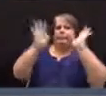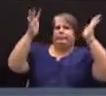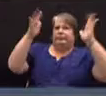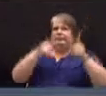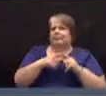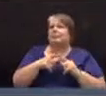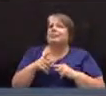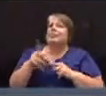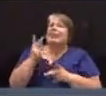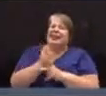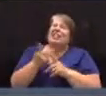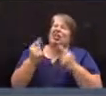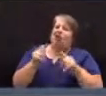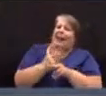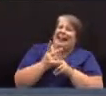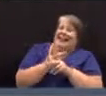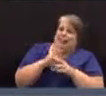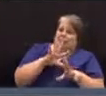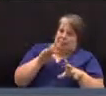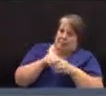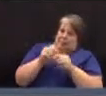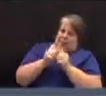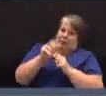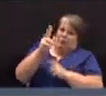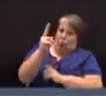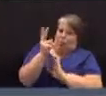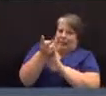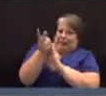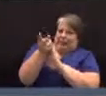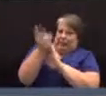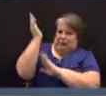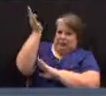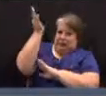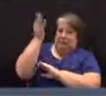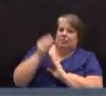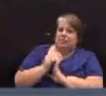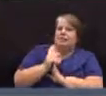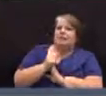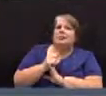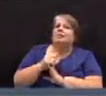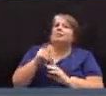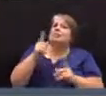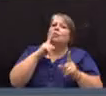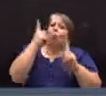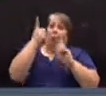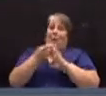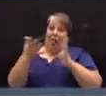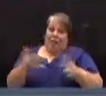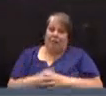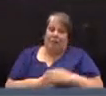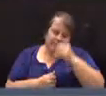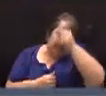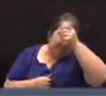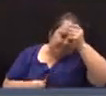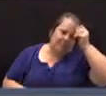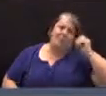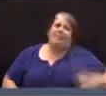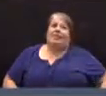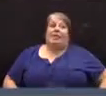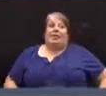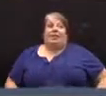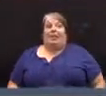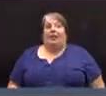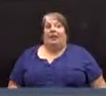If you could try to keep within the two-minute general... All right. Let's say I have one minute left. Okay.